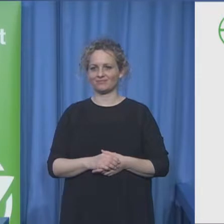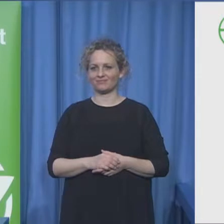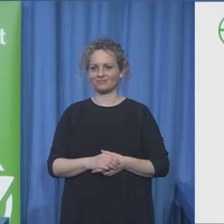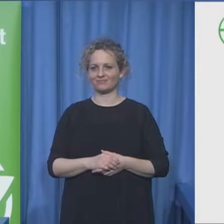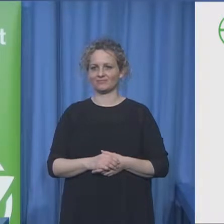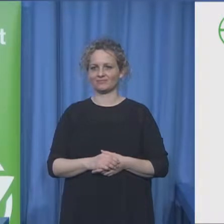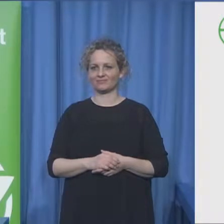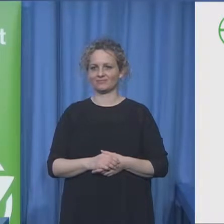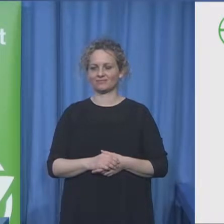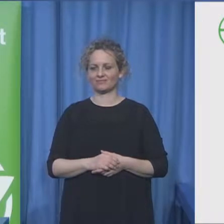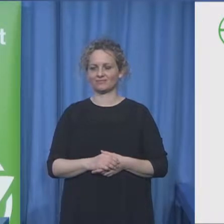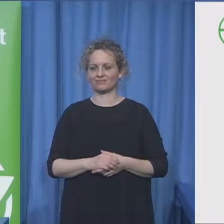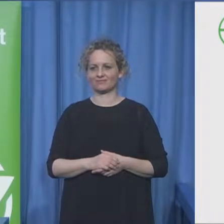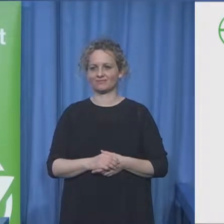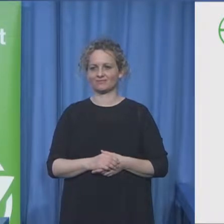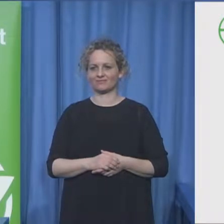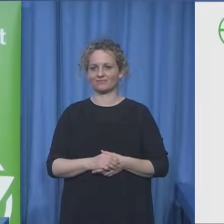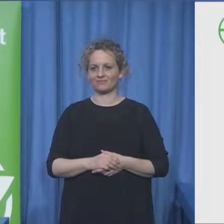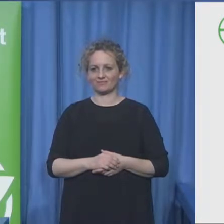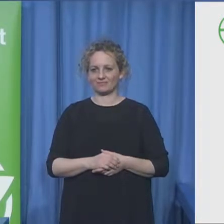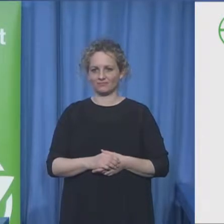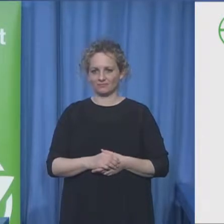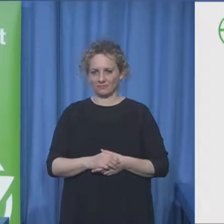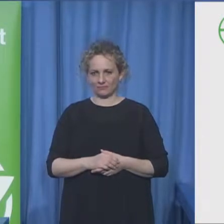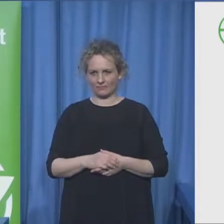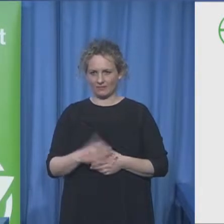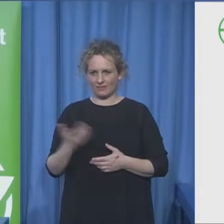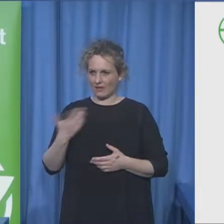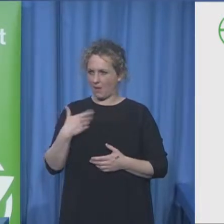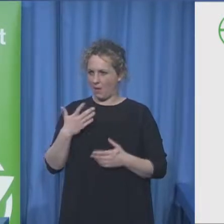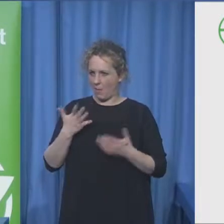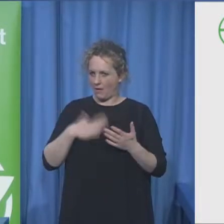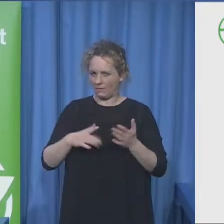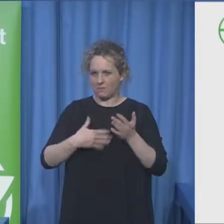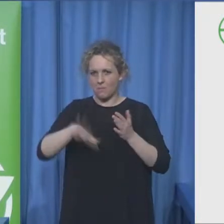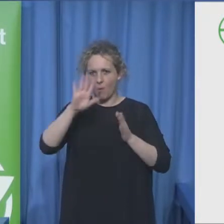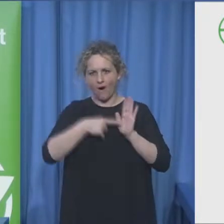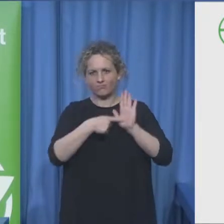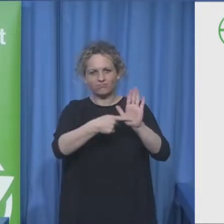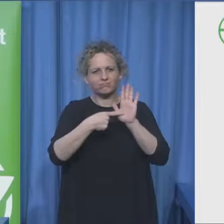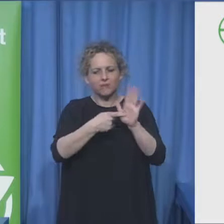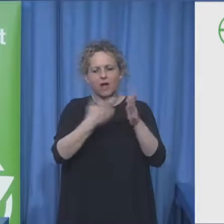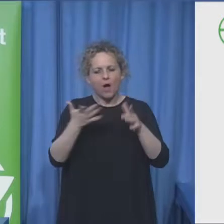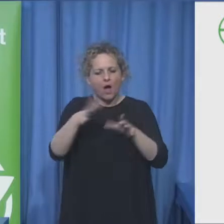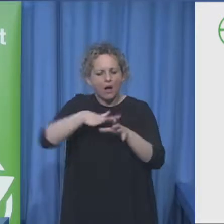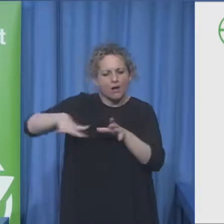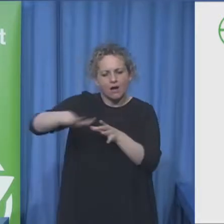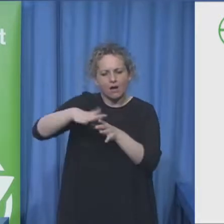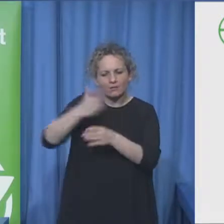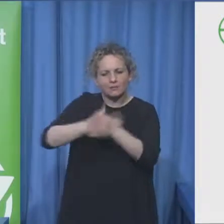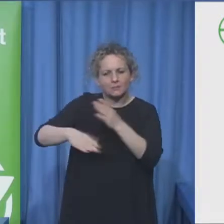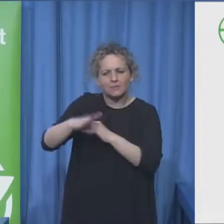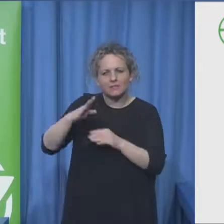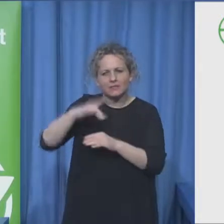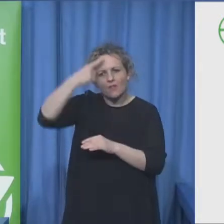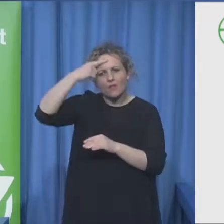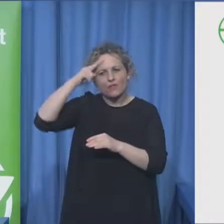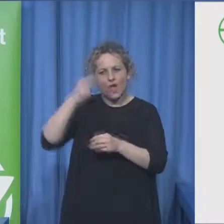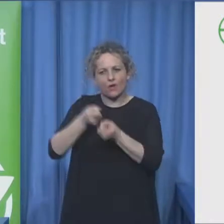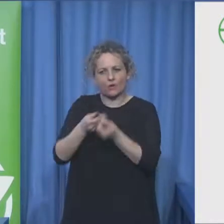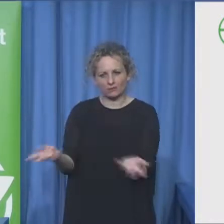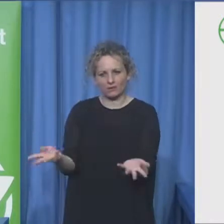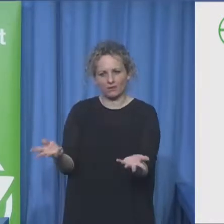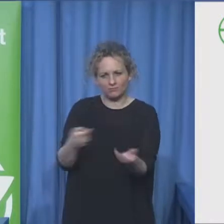we need more representations of neurodivergent people in the arts and when i say the arts i mean literature film theater tv